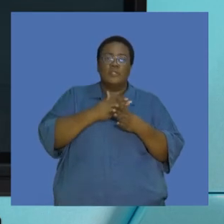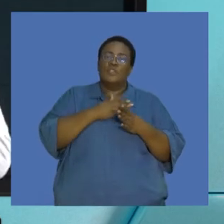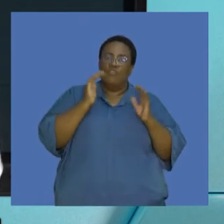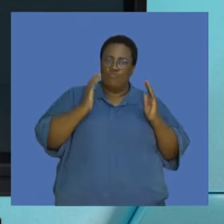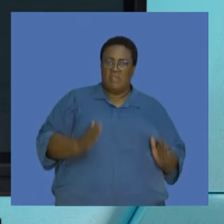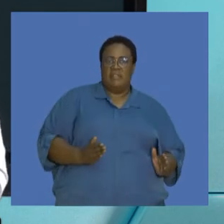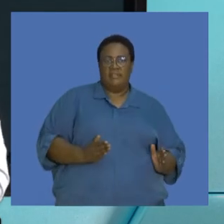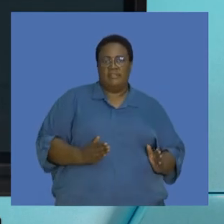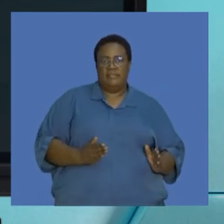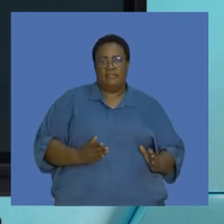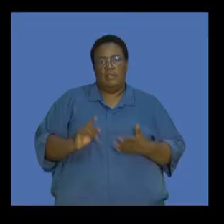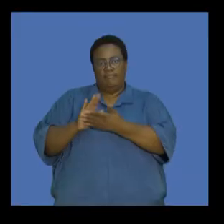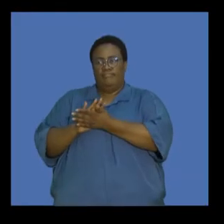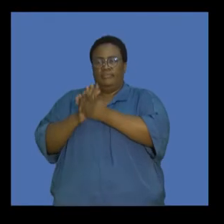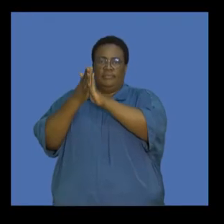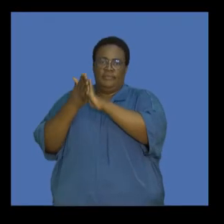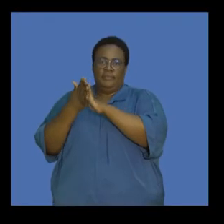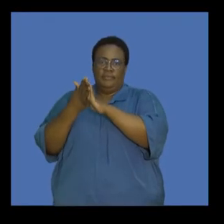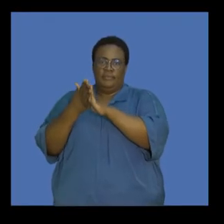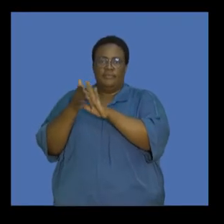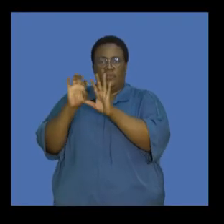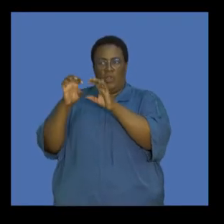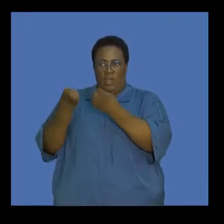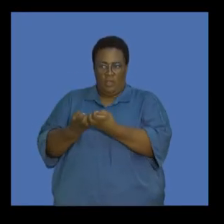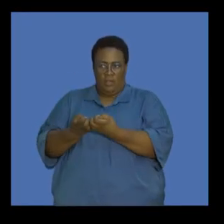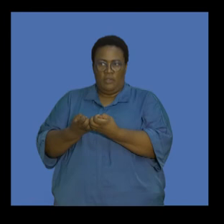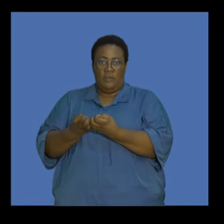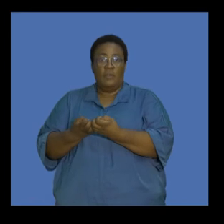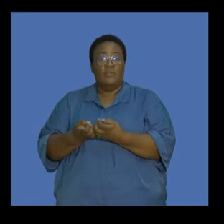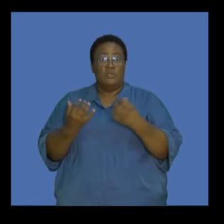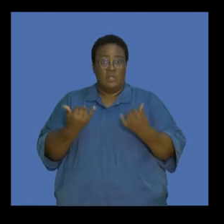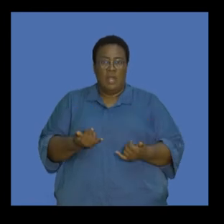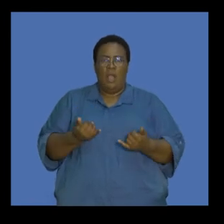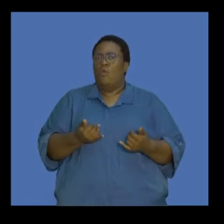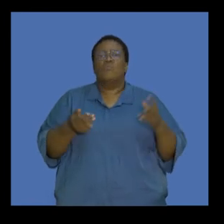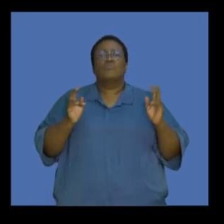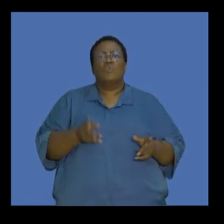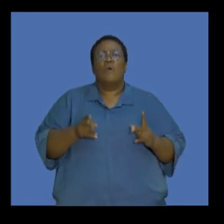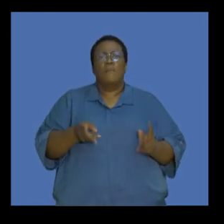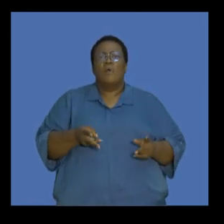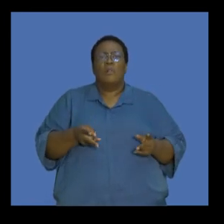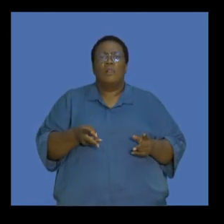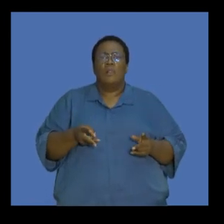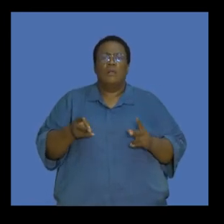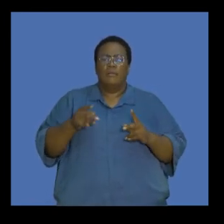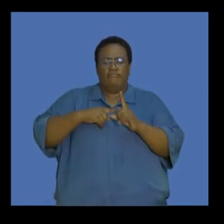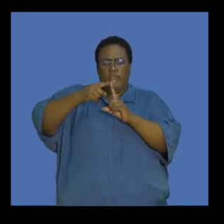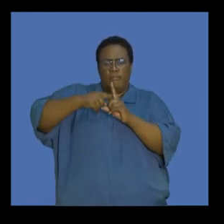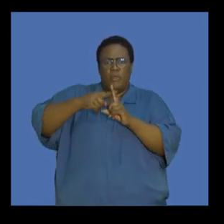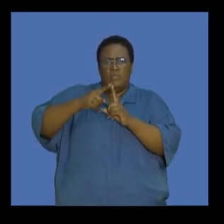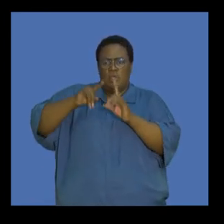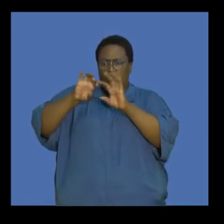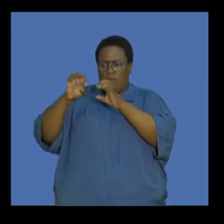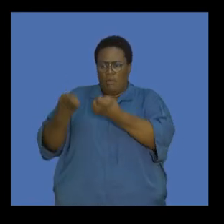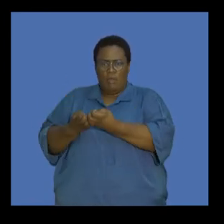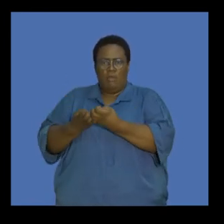of human activity. Okay. So global warming is the unusual rapid increase in the earth's average surface temperature over